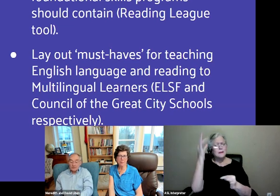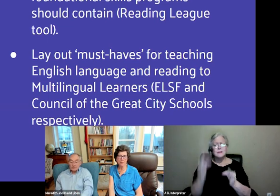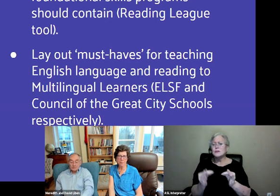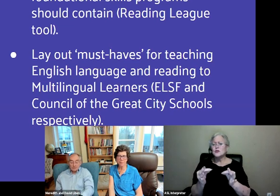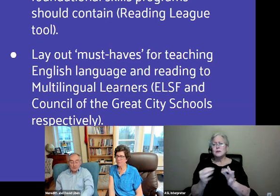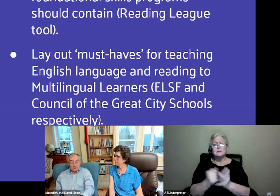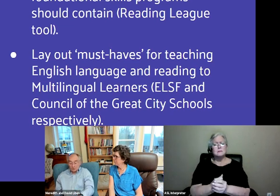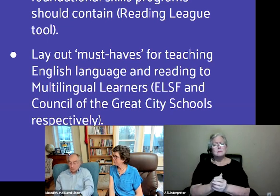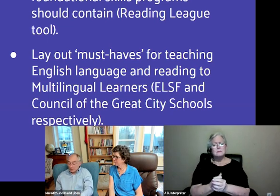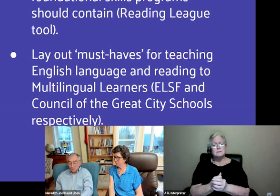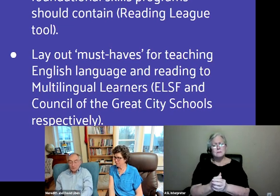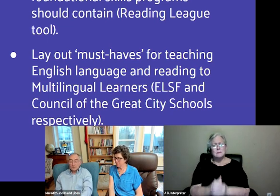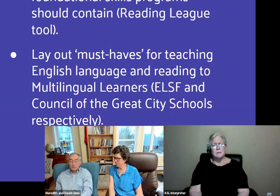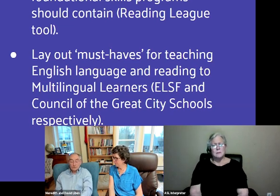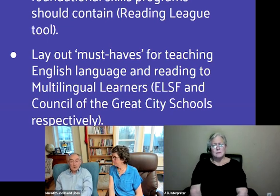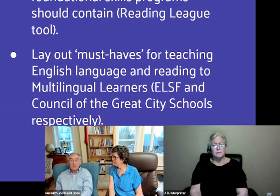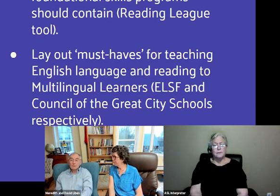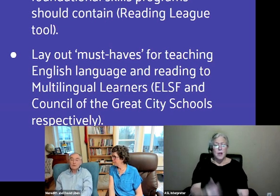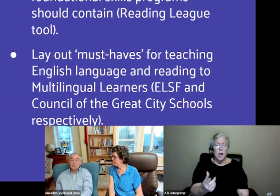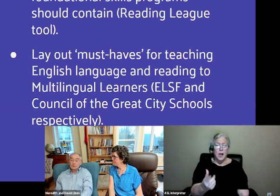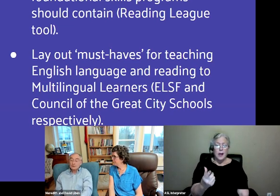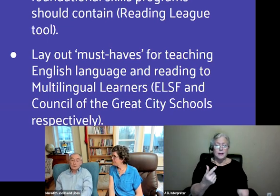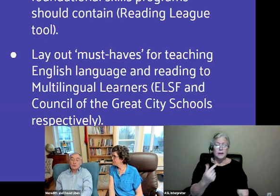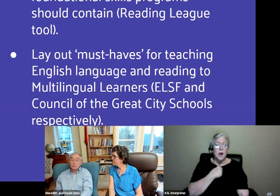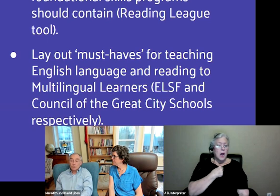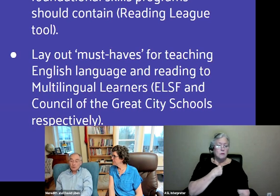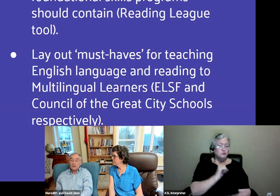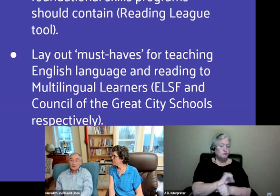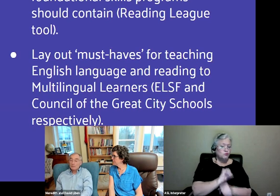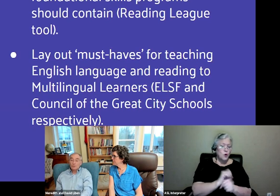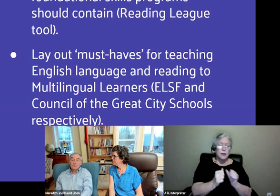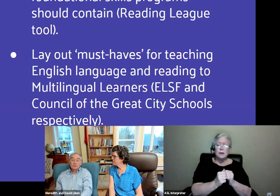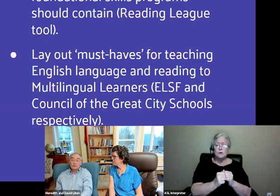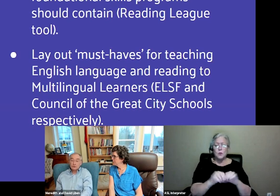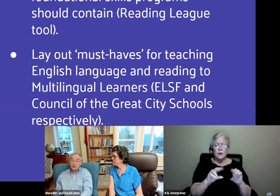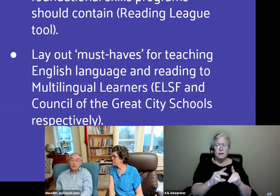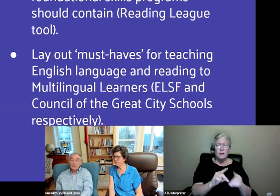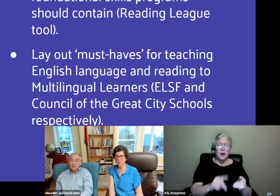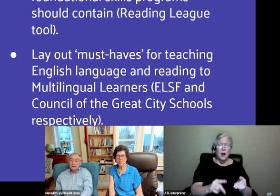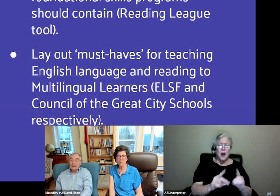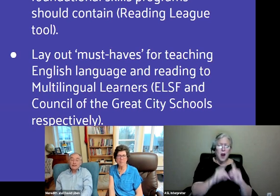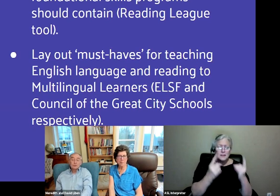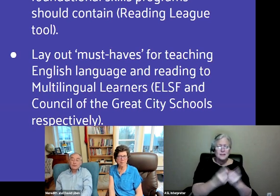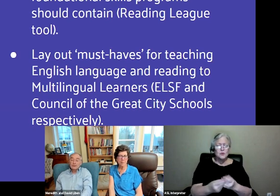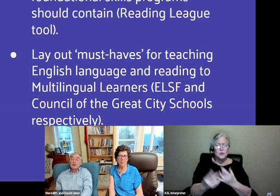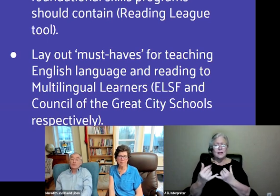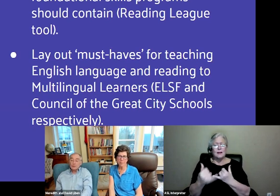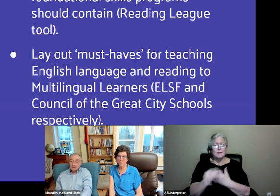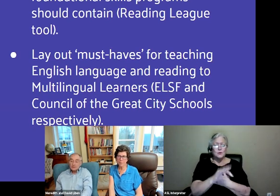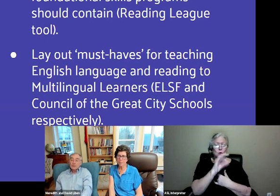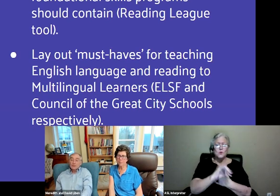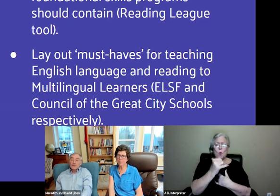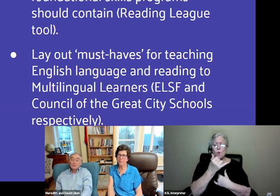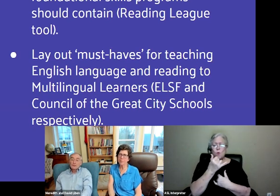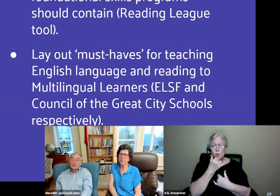unfortunately, and I was just working with, just today, with one district that chose the wrong curriculum only two years ago, and is already done